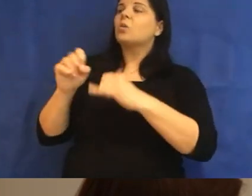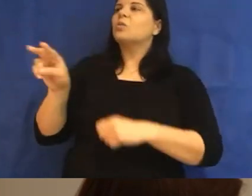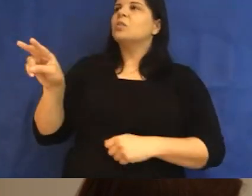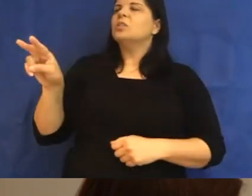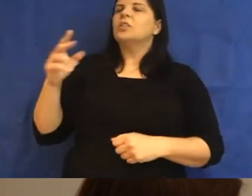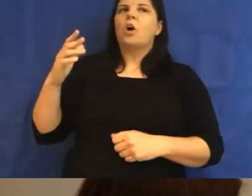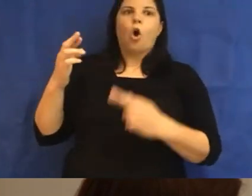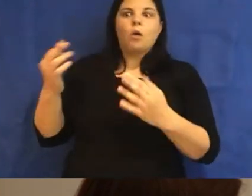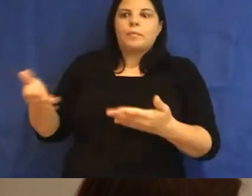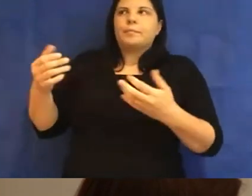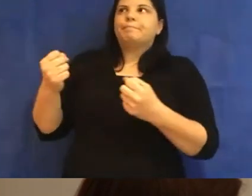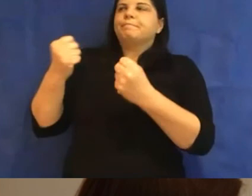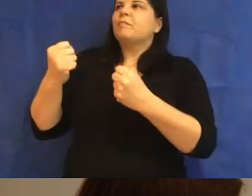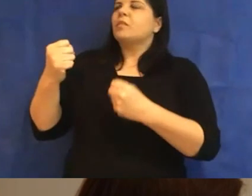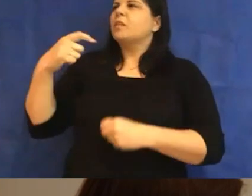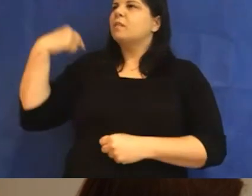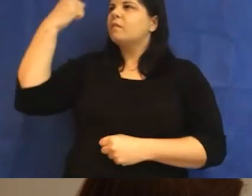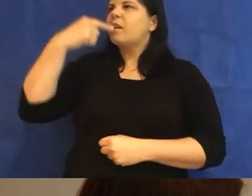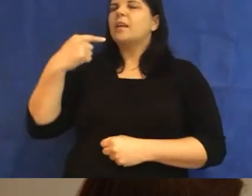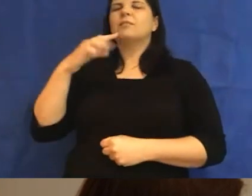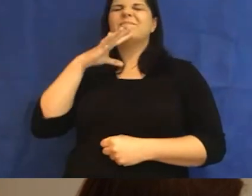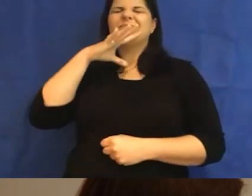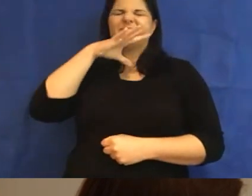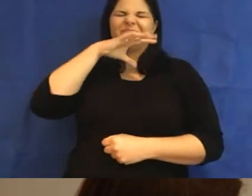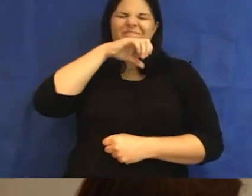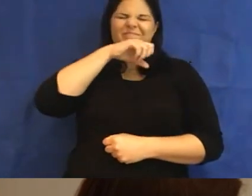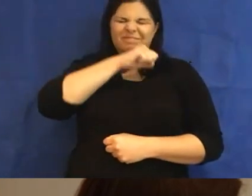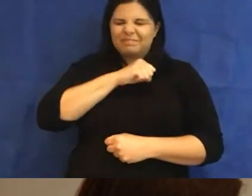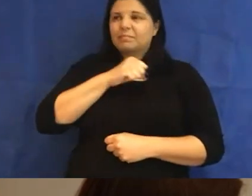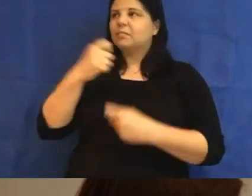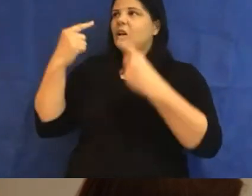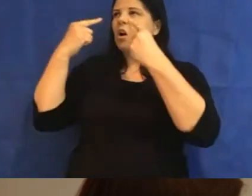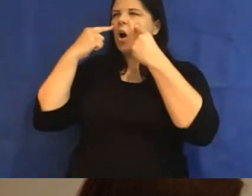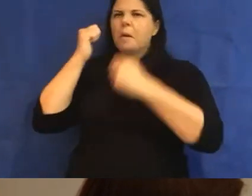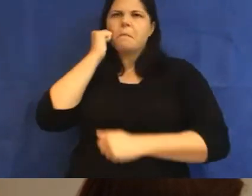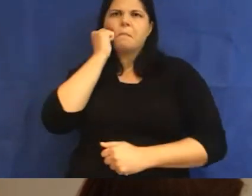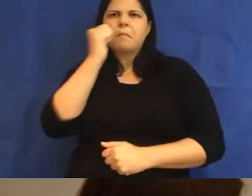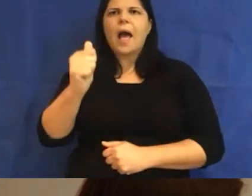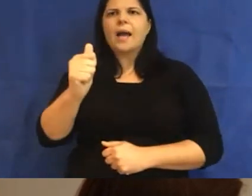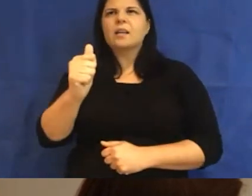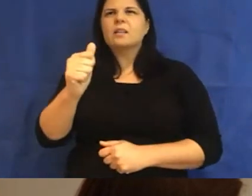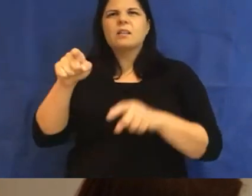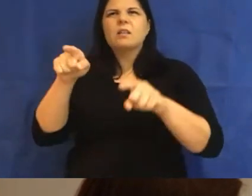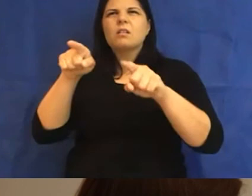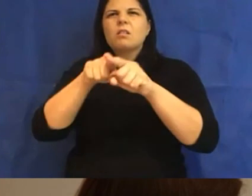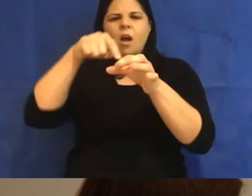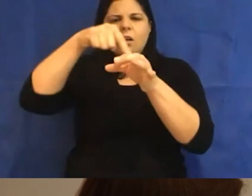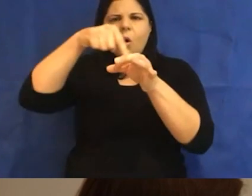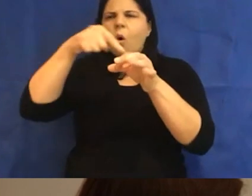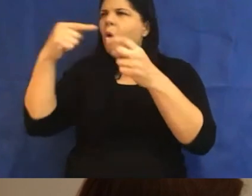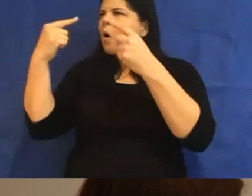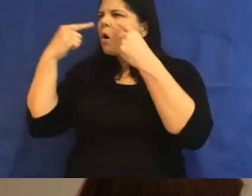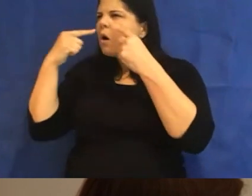face. Grief was etched so deeply, colouring his eyes black like endless pits. The force of his